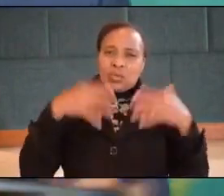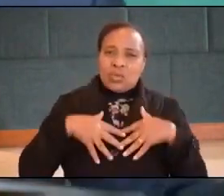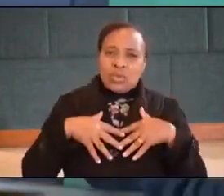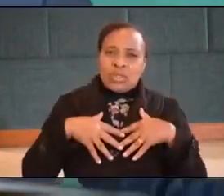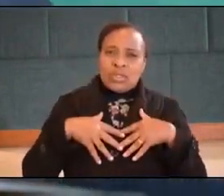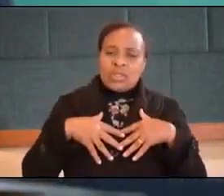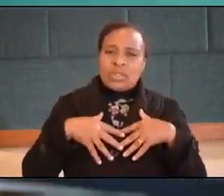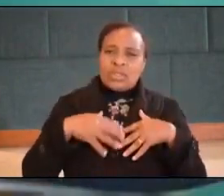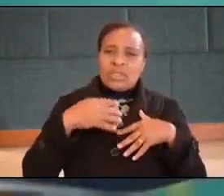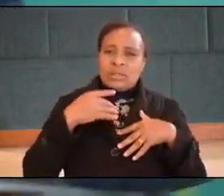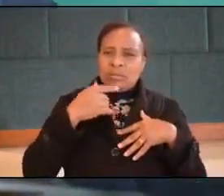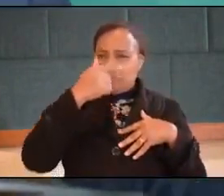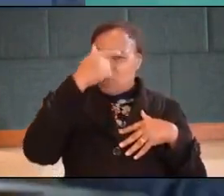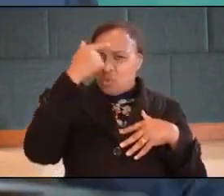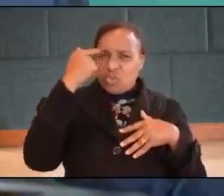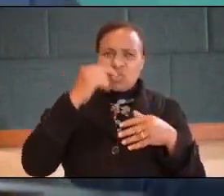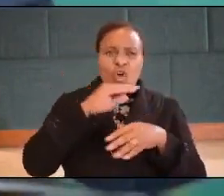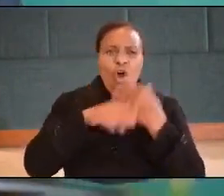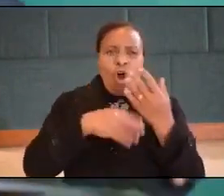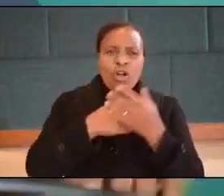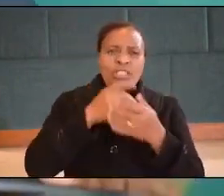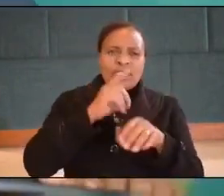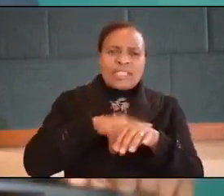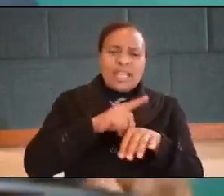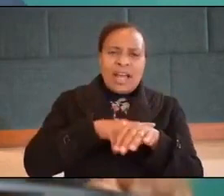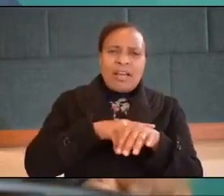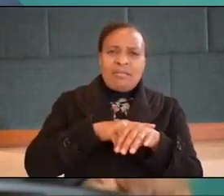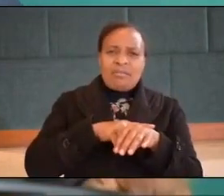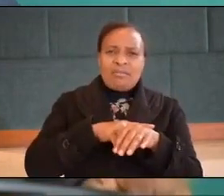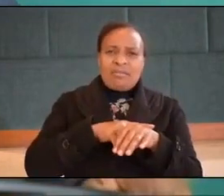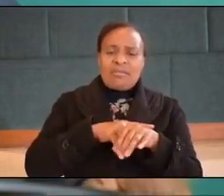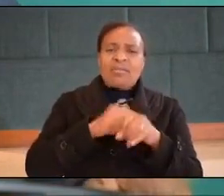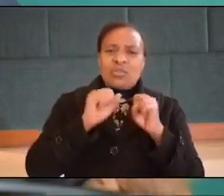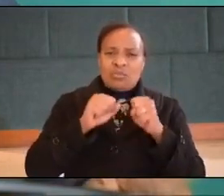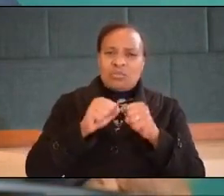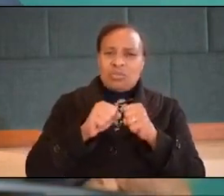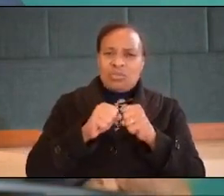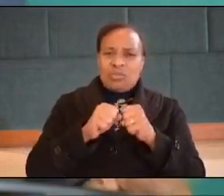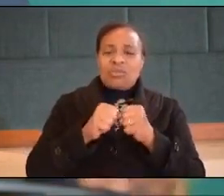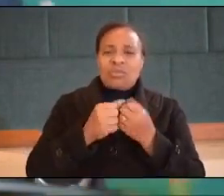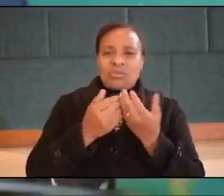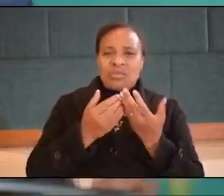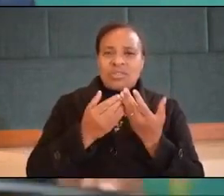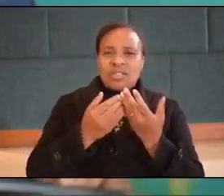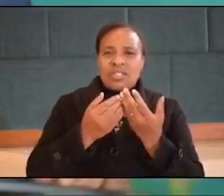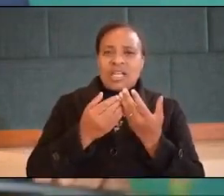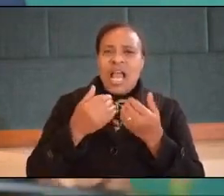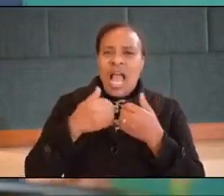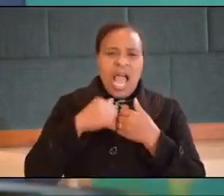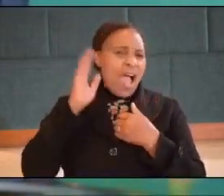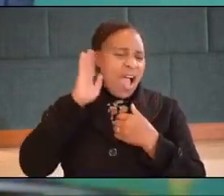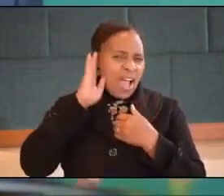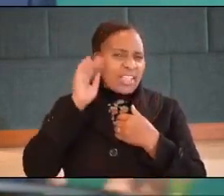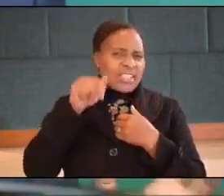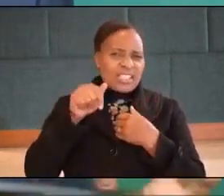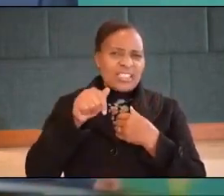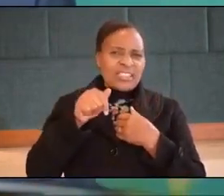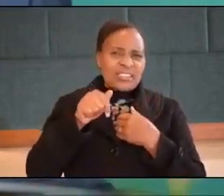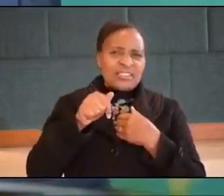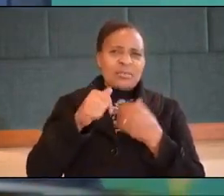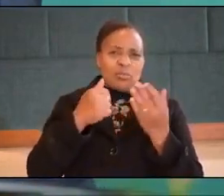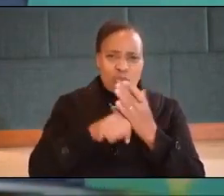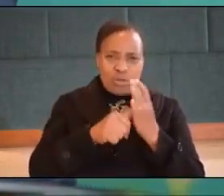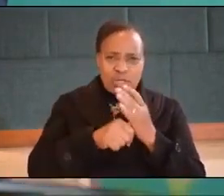i mean because for all the time of course he had heard you know such issues but this was a little bit